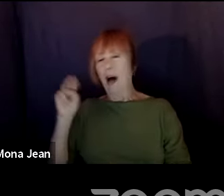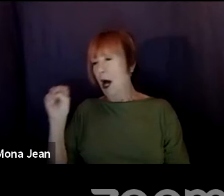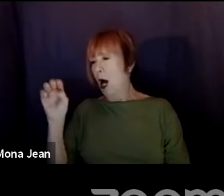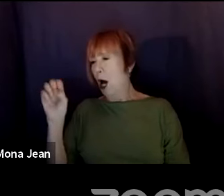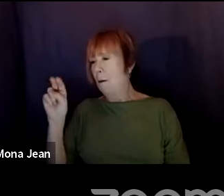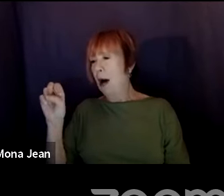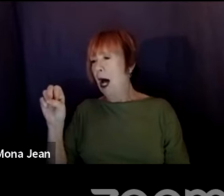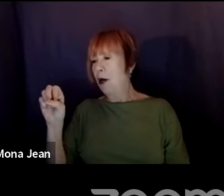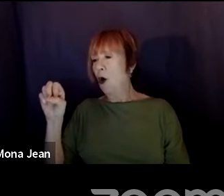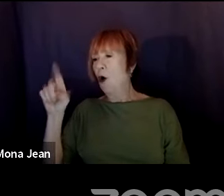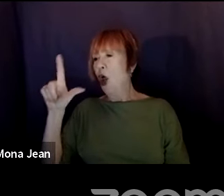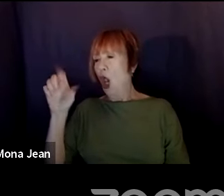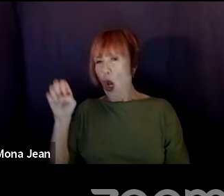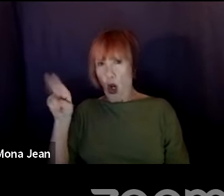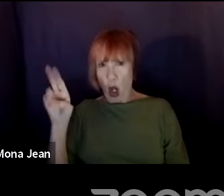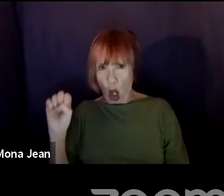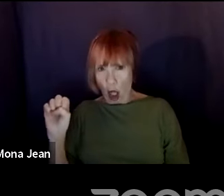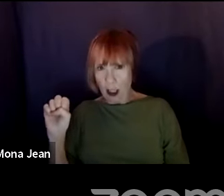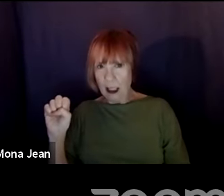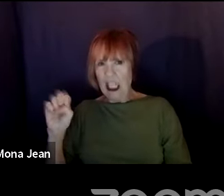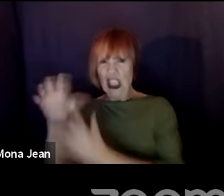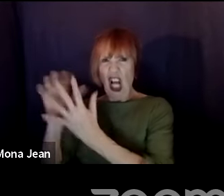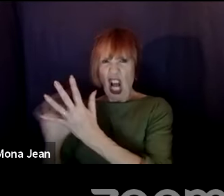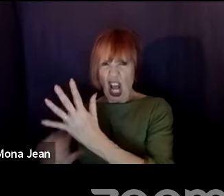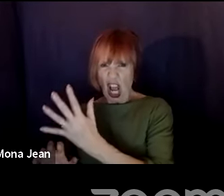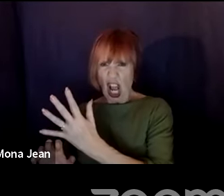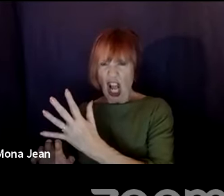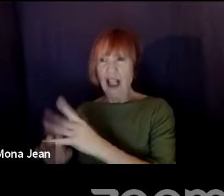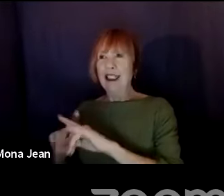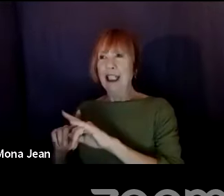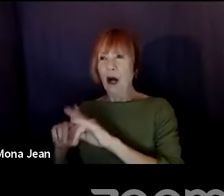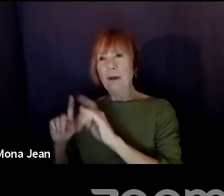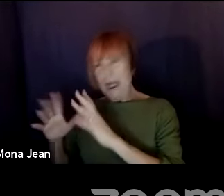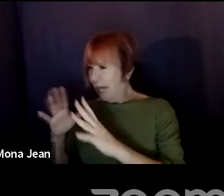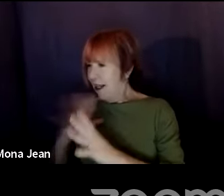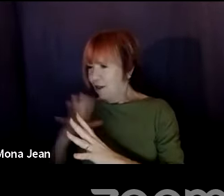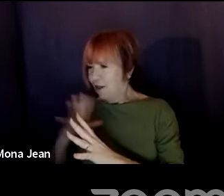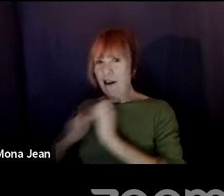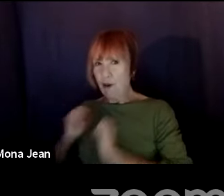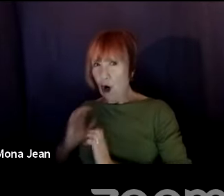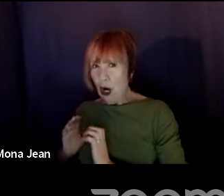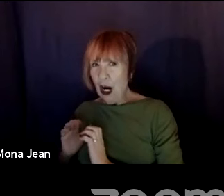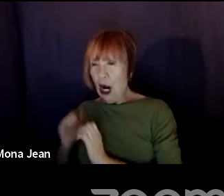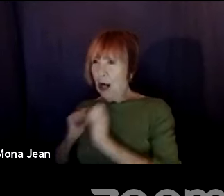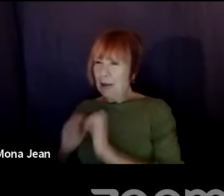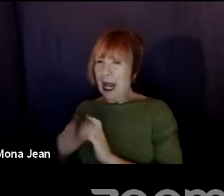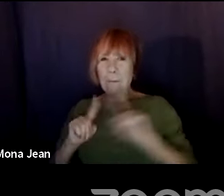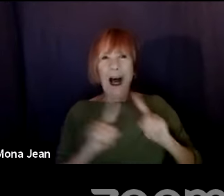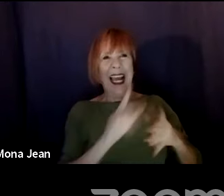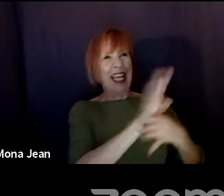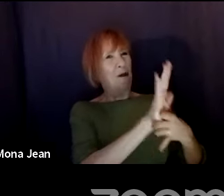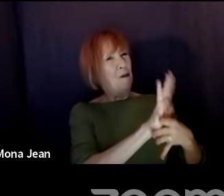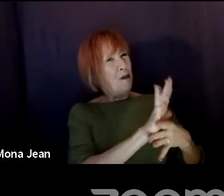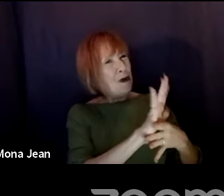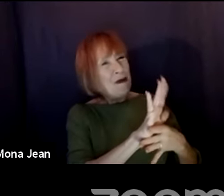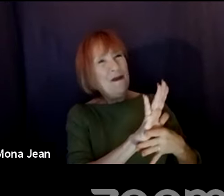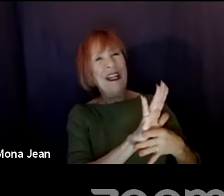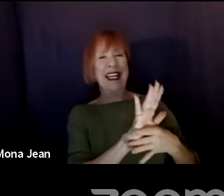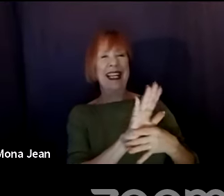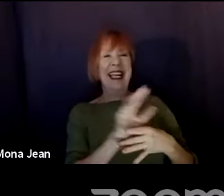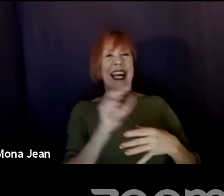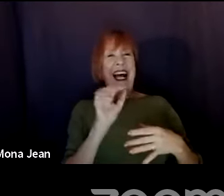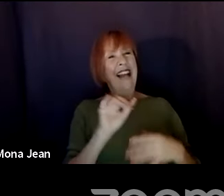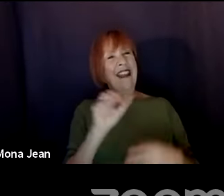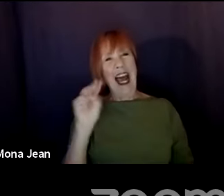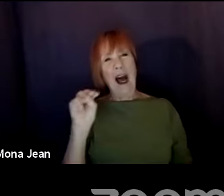one character, whether it's the, the villain laying out his entire plan to be foiled or if it's just